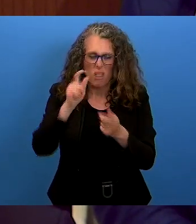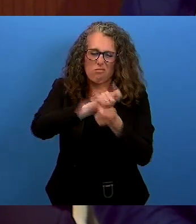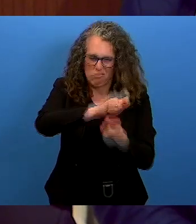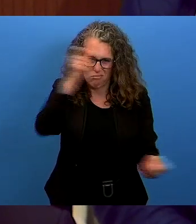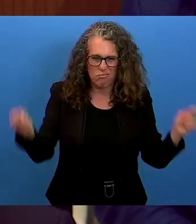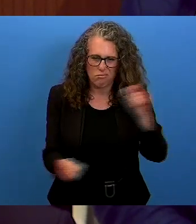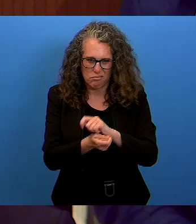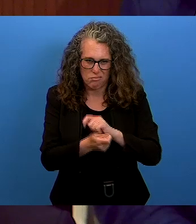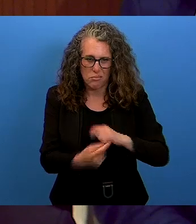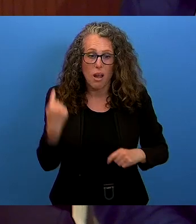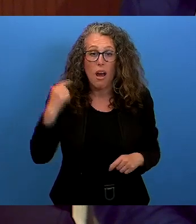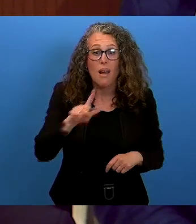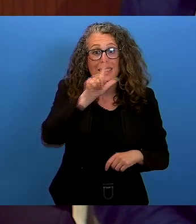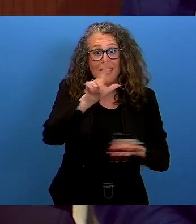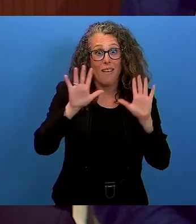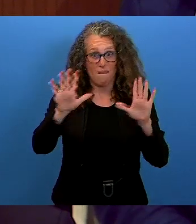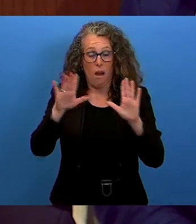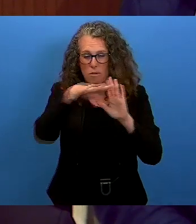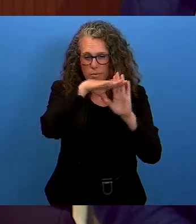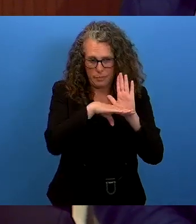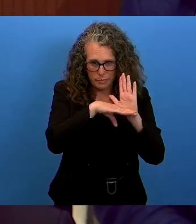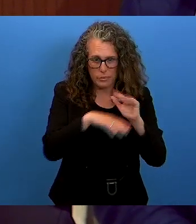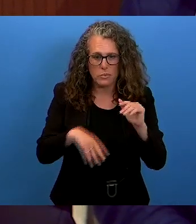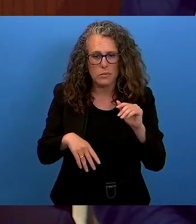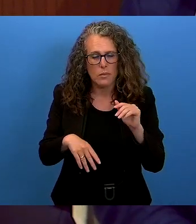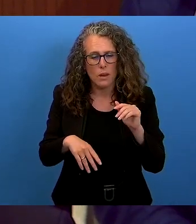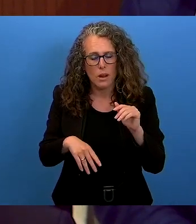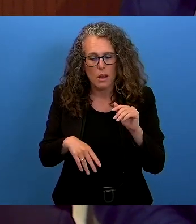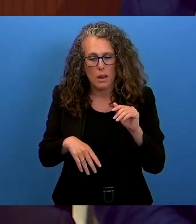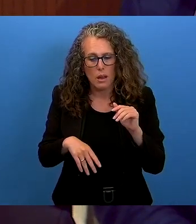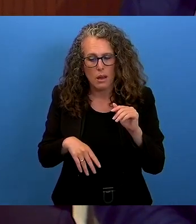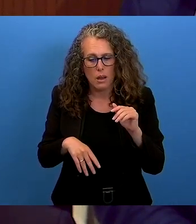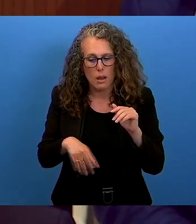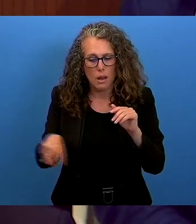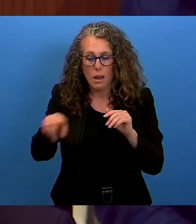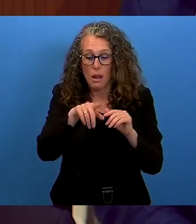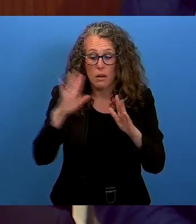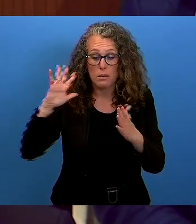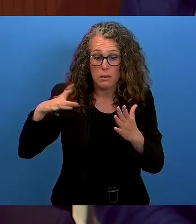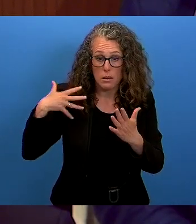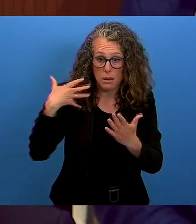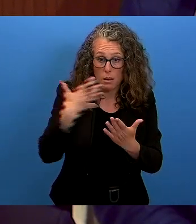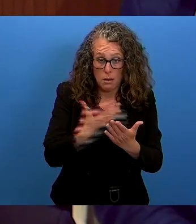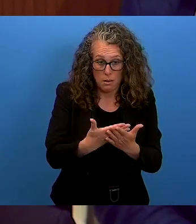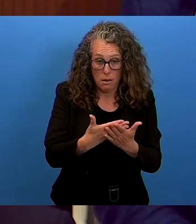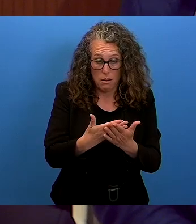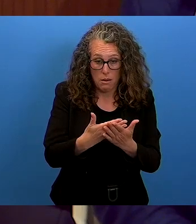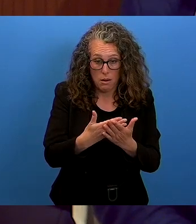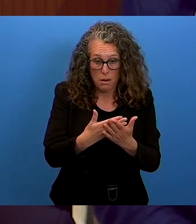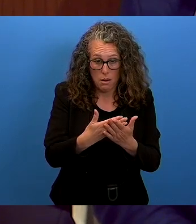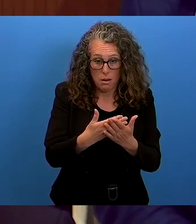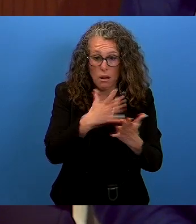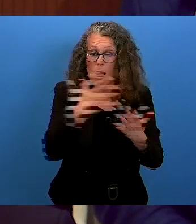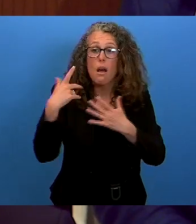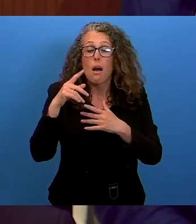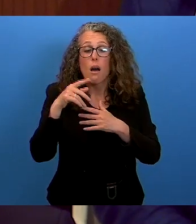initiative, a light was also shown on the accountability deficit endured by indigenous peoples, including for environmental